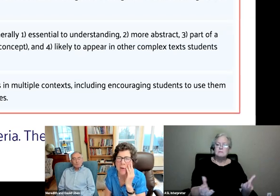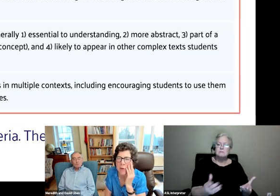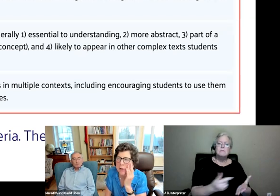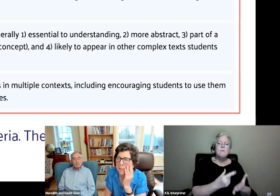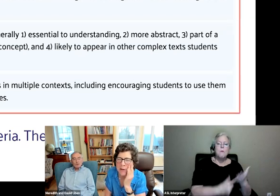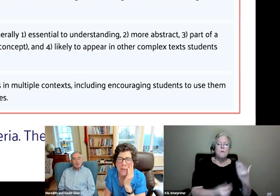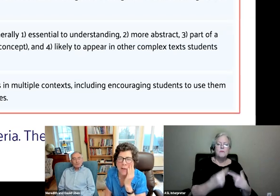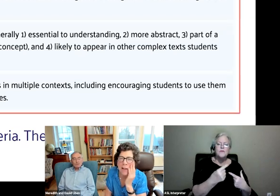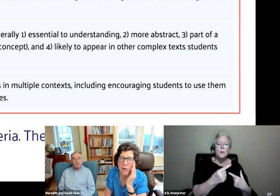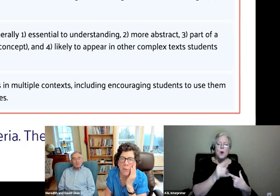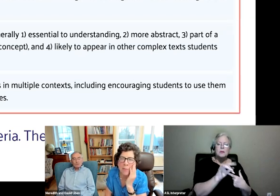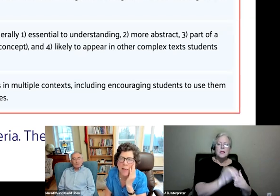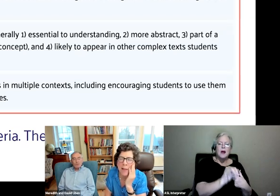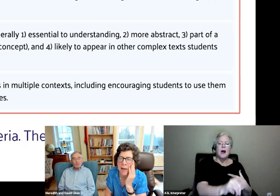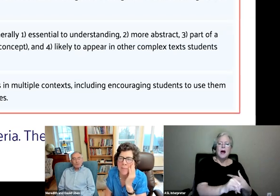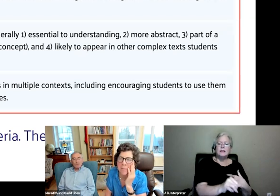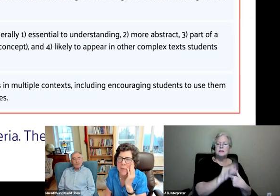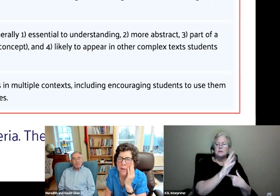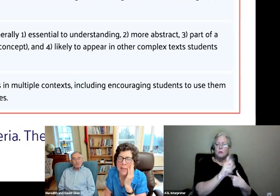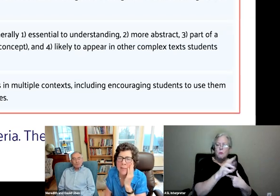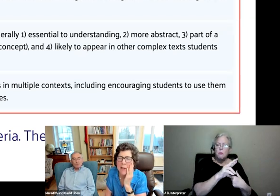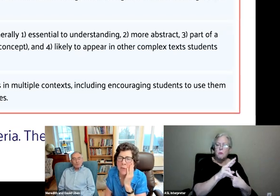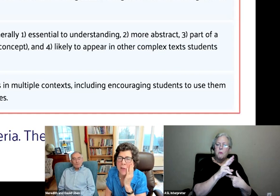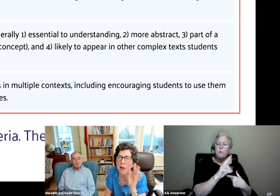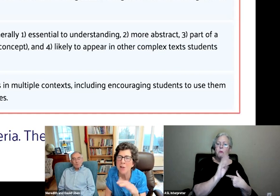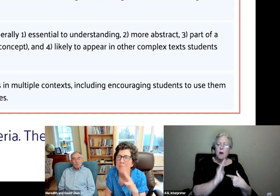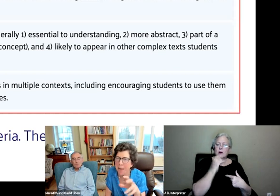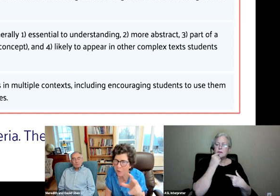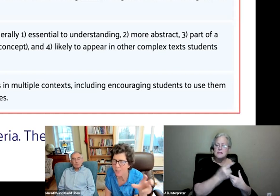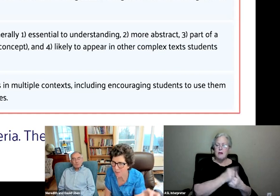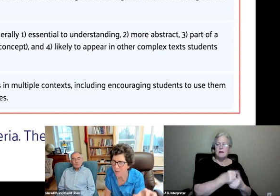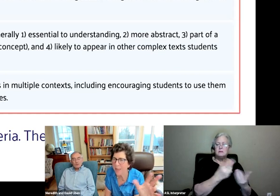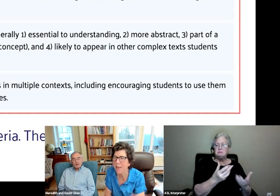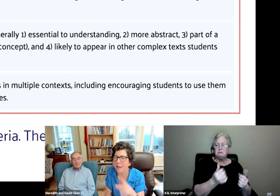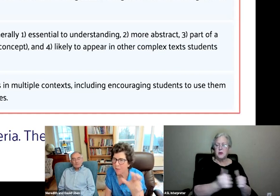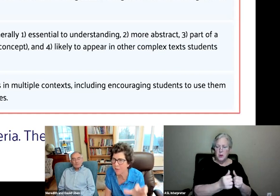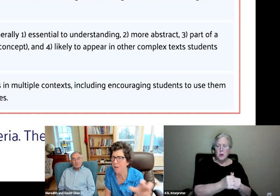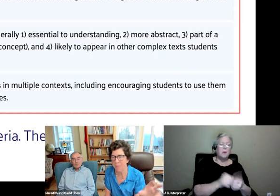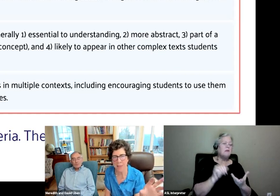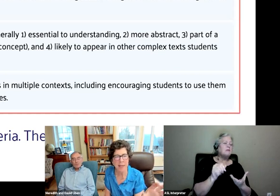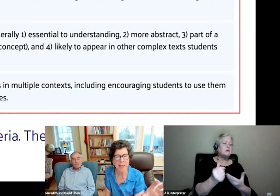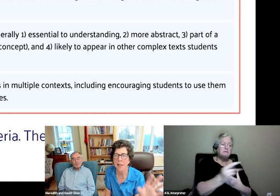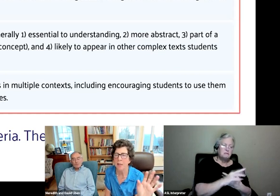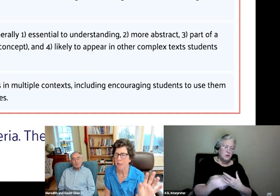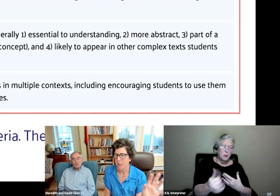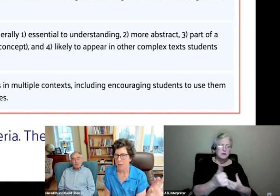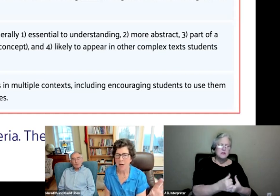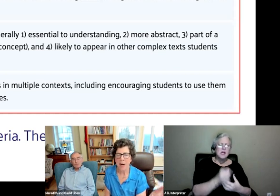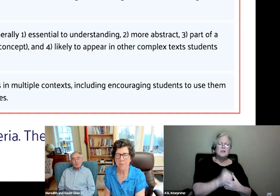with a couple of other women a long time ago. So the Knowledge Matters campaign is a campaign